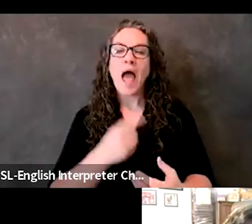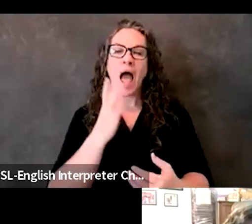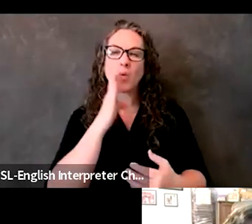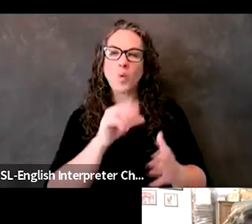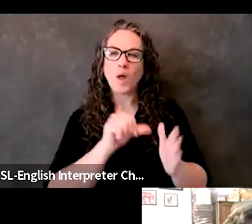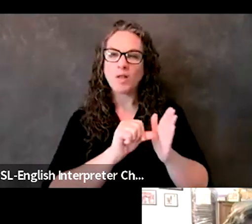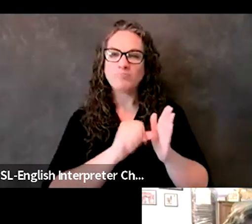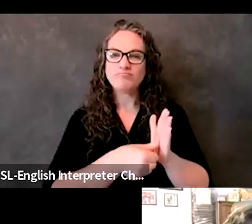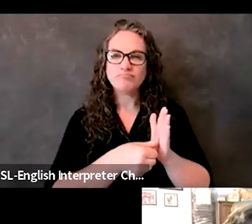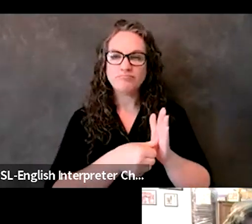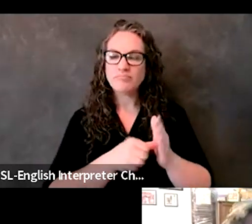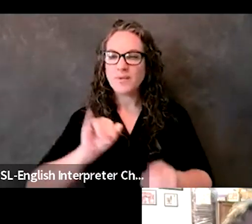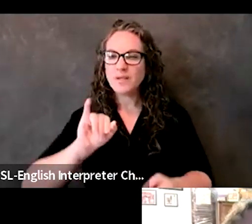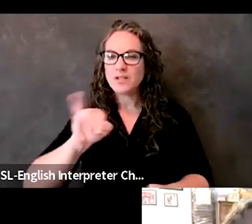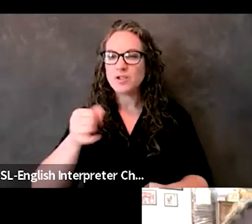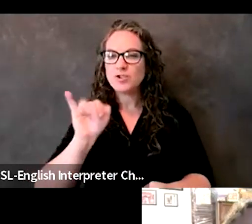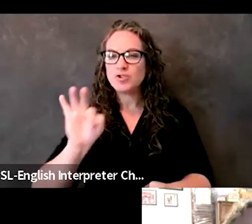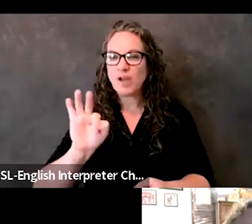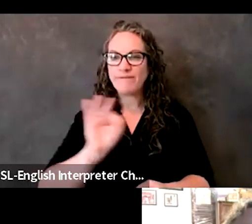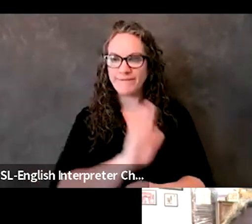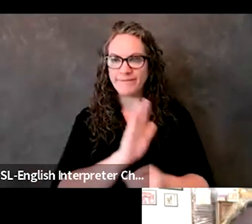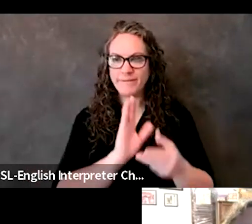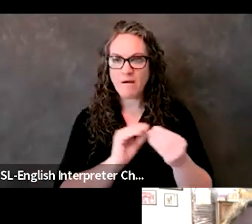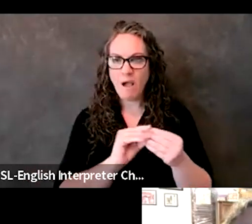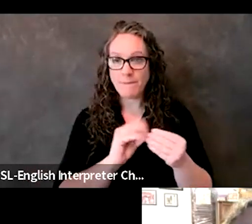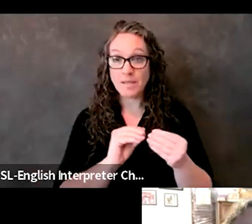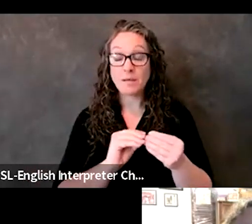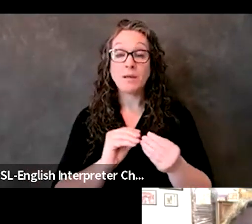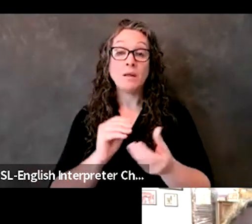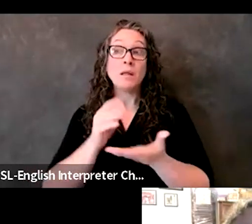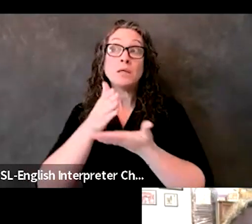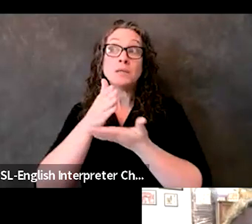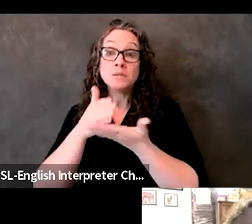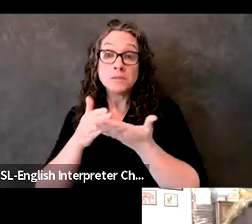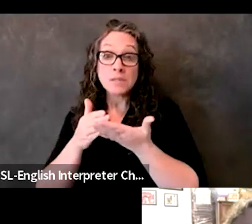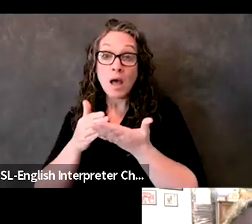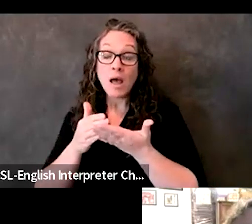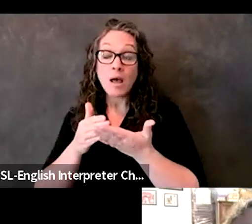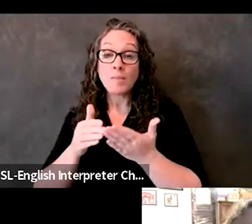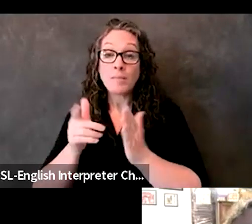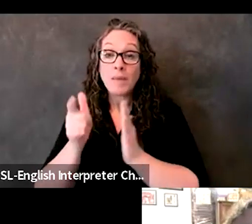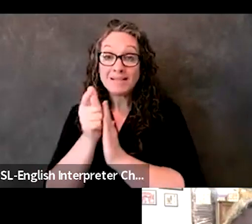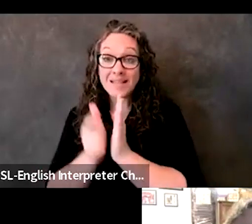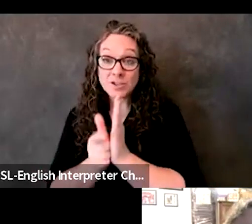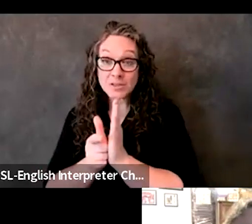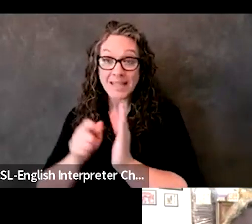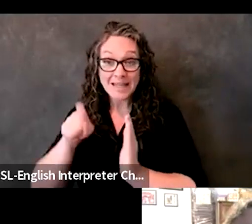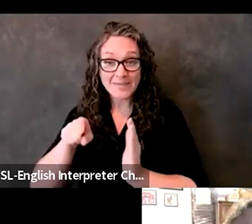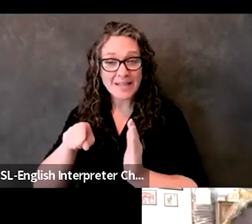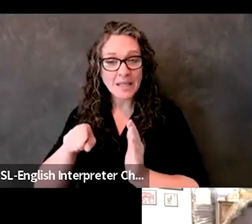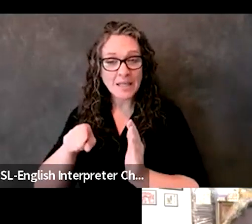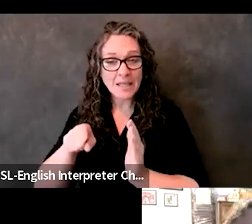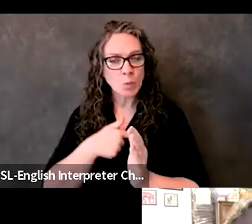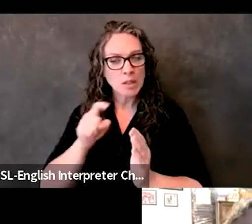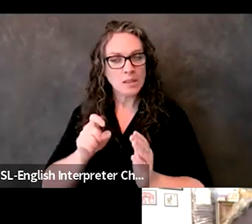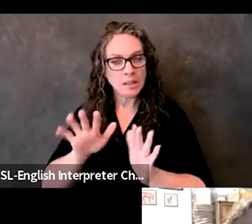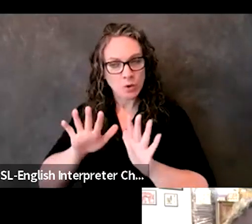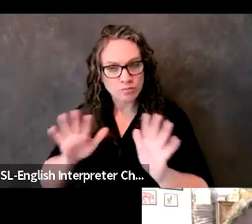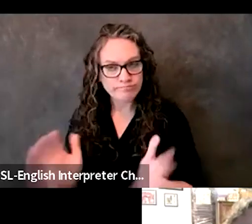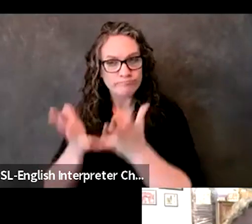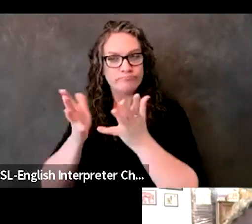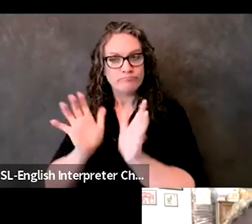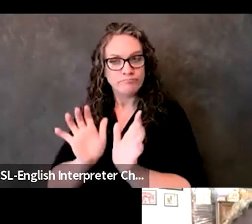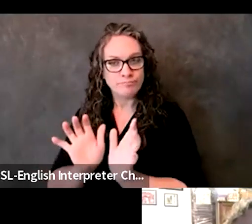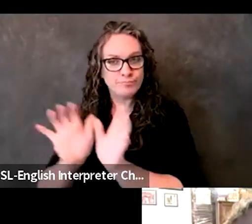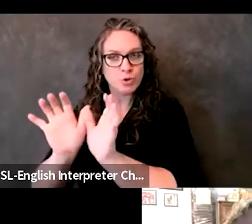there are some legislative needs that need to be pushed a bit further. Uh, especially around